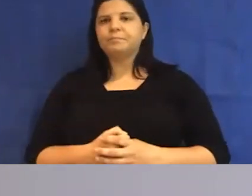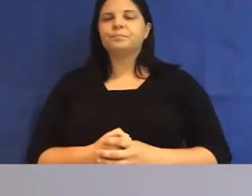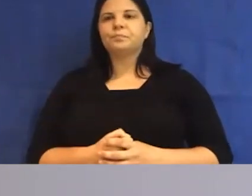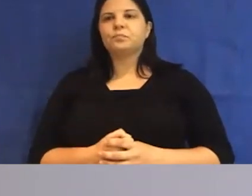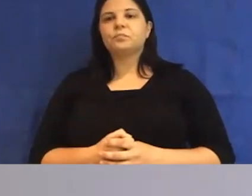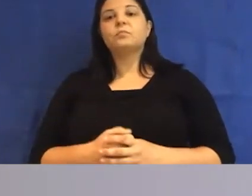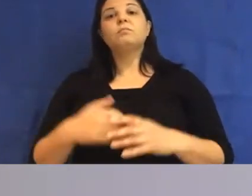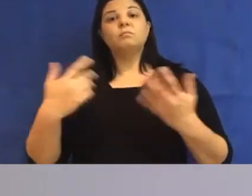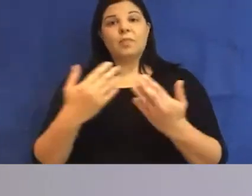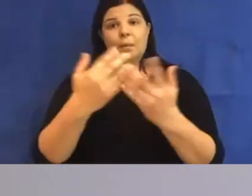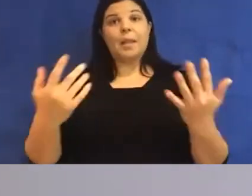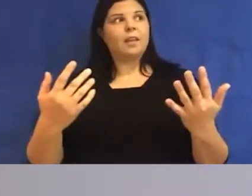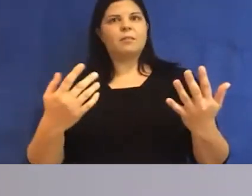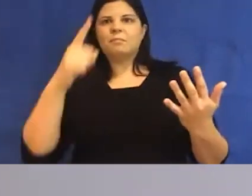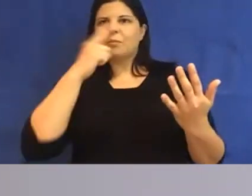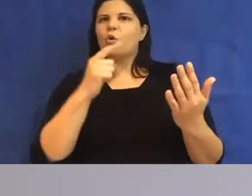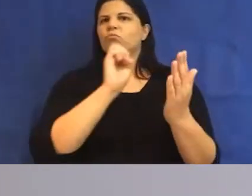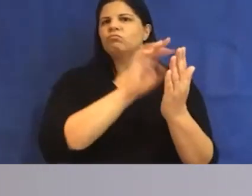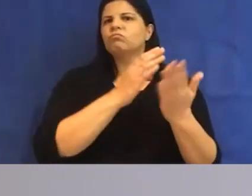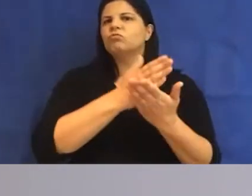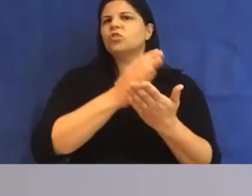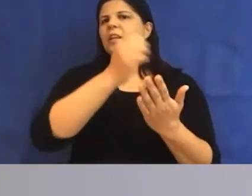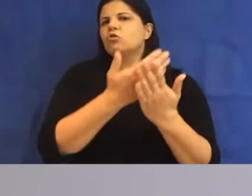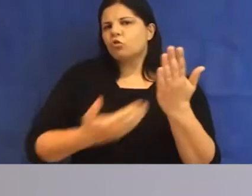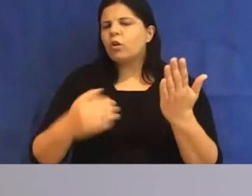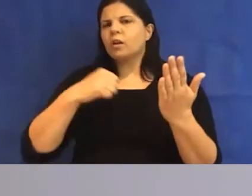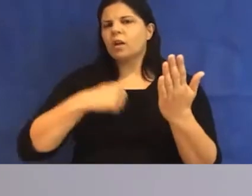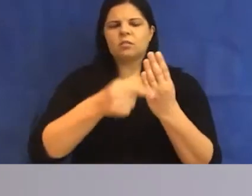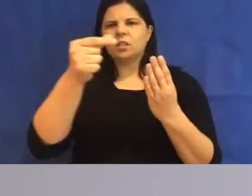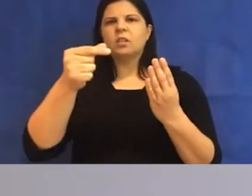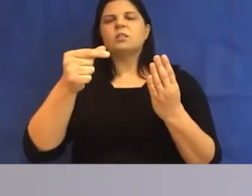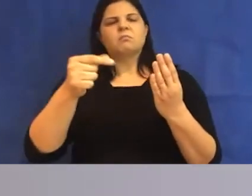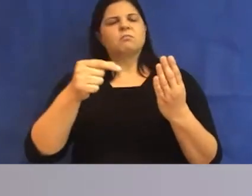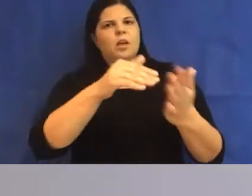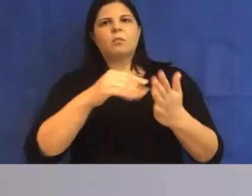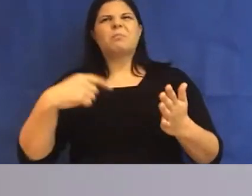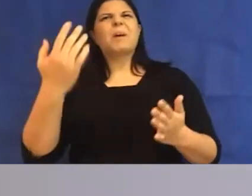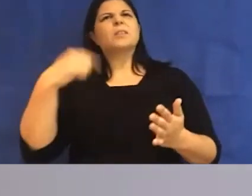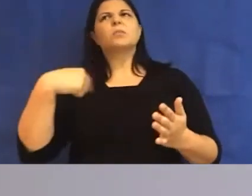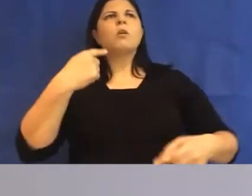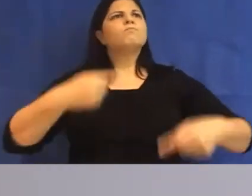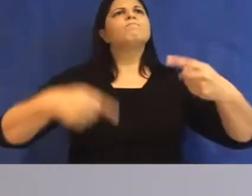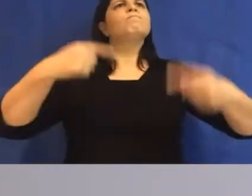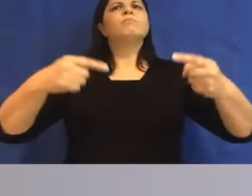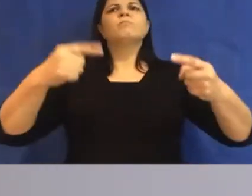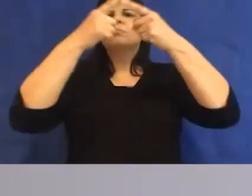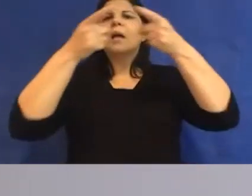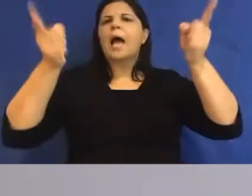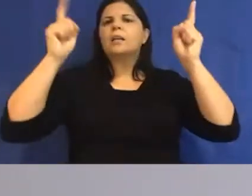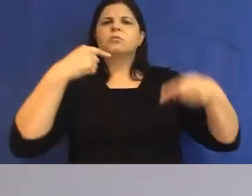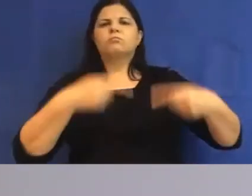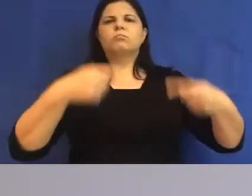have done, recalling us from the distractions and petty debates of academic abstraction to the material, bodily,